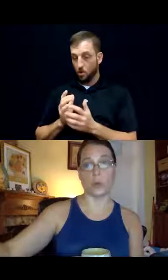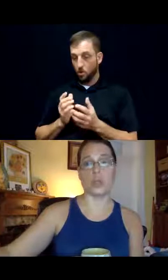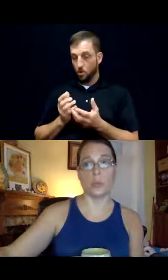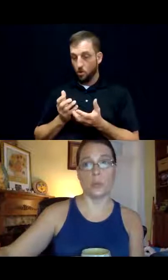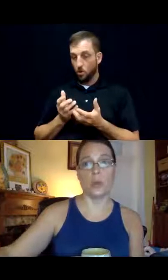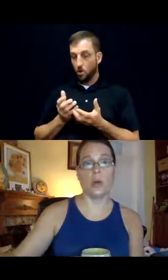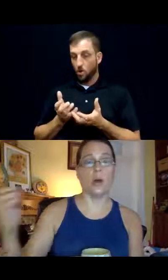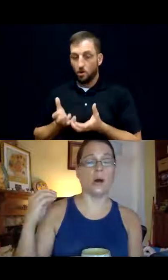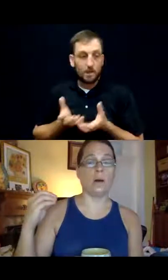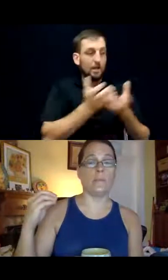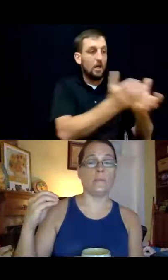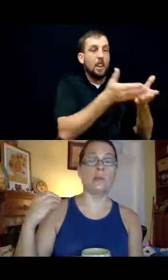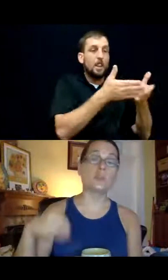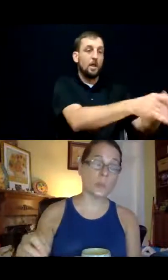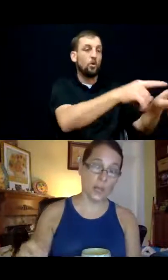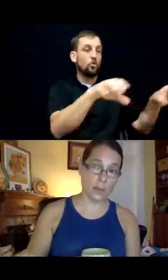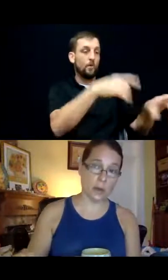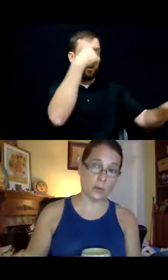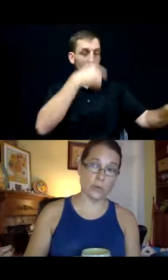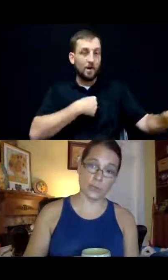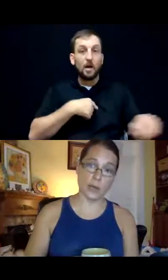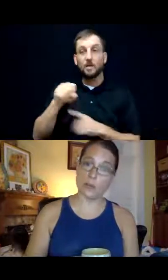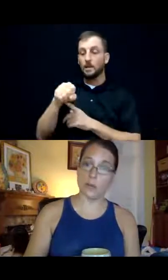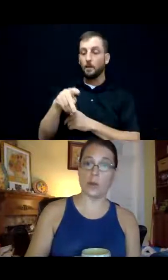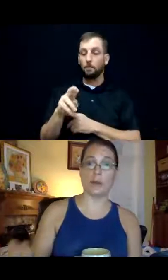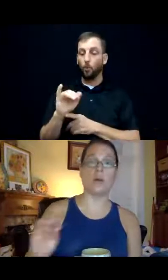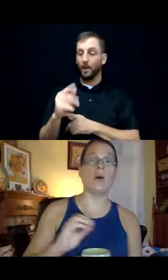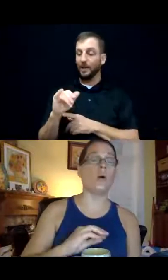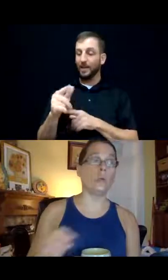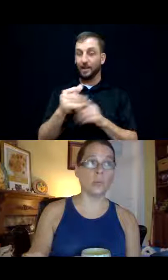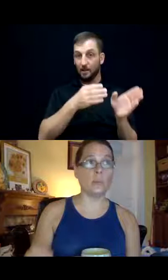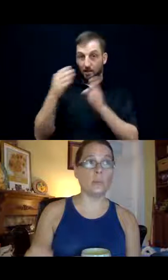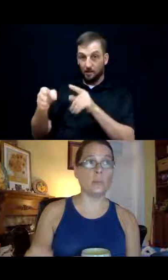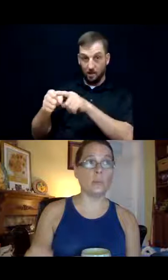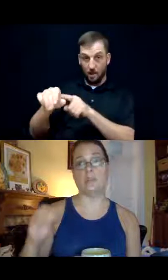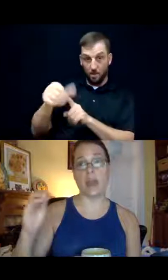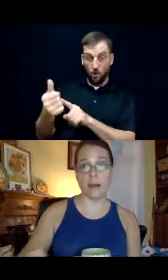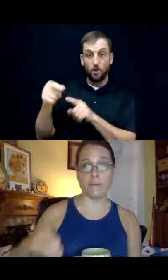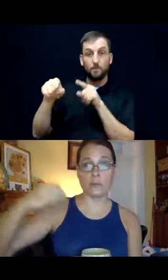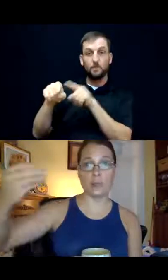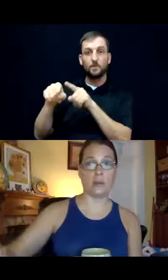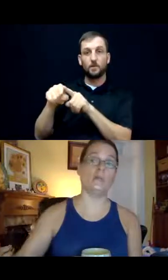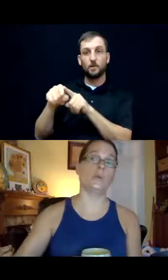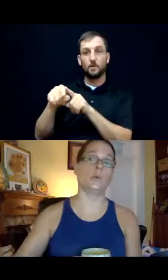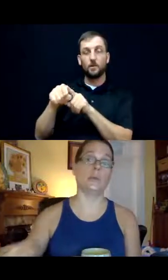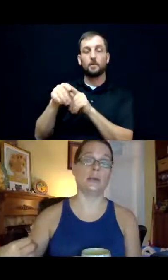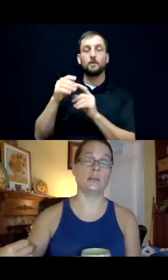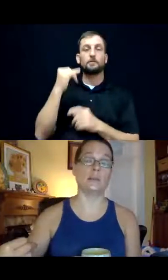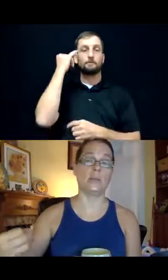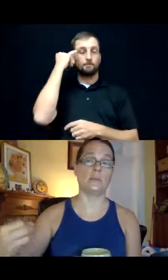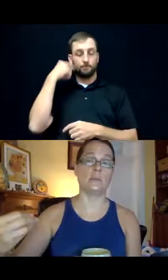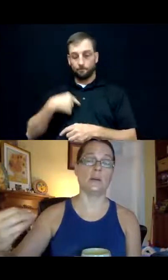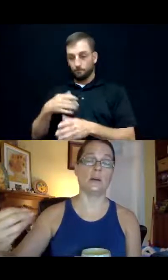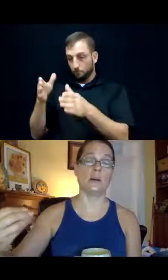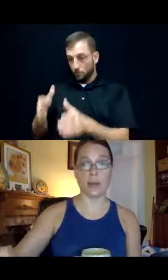it for you. Um, a springing power of attorney on the other hand only becomes effective after the individual has